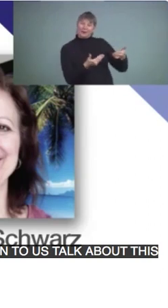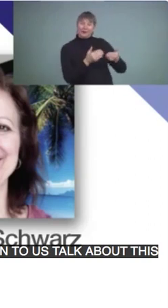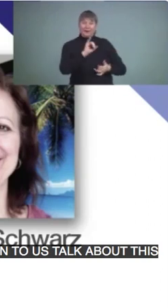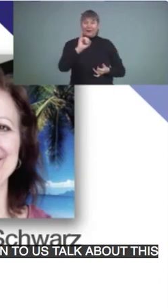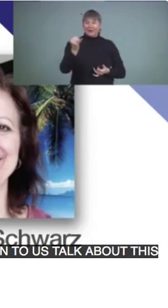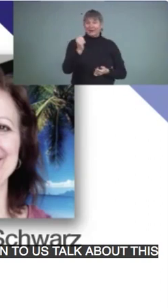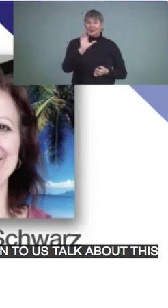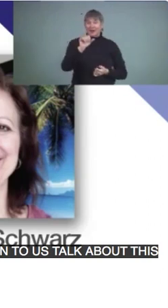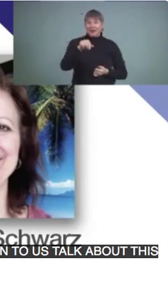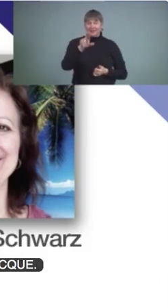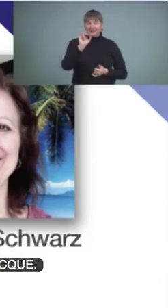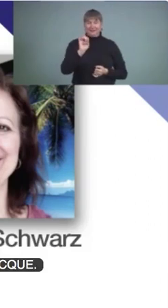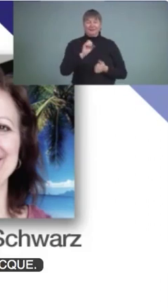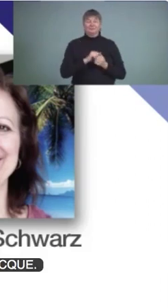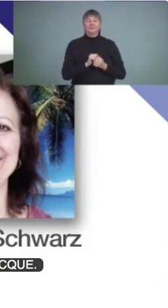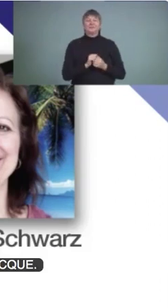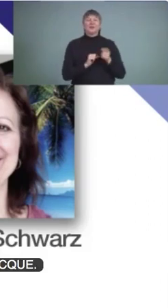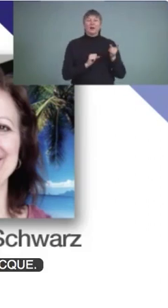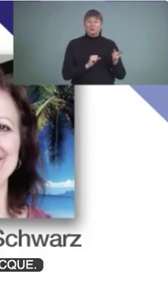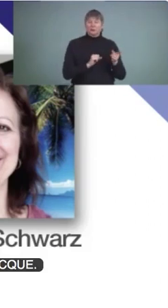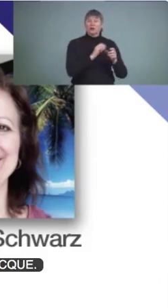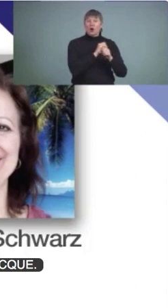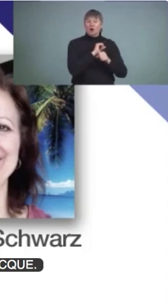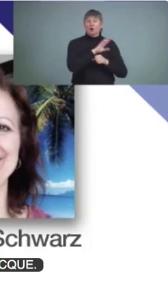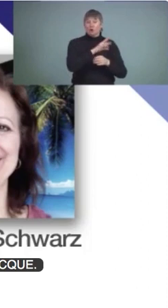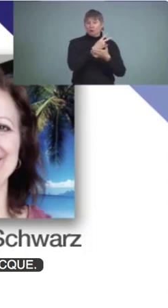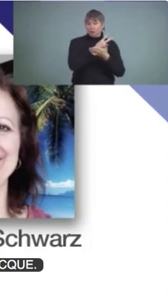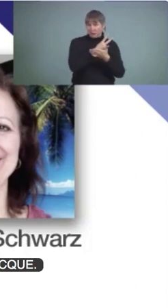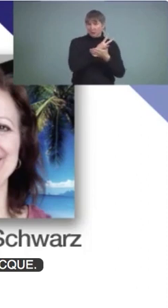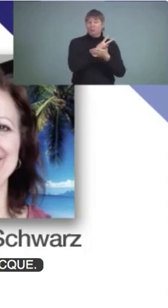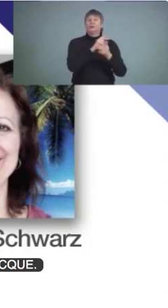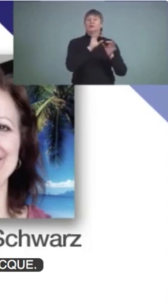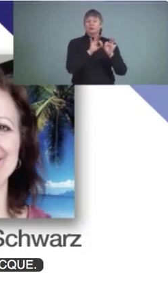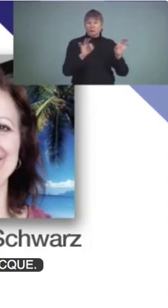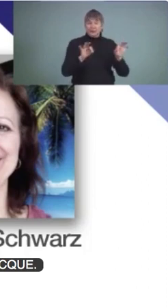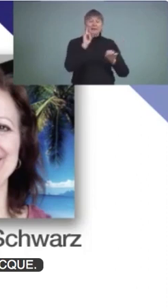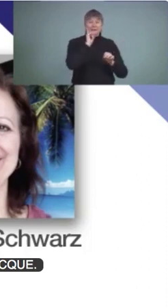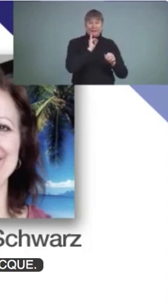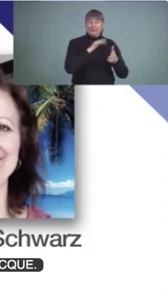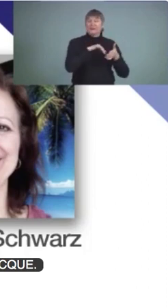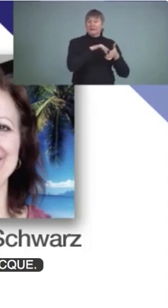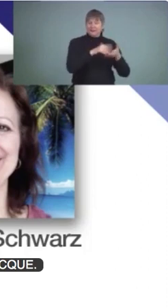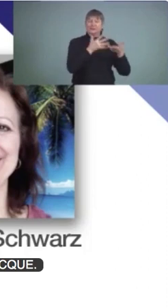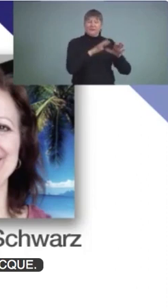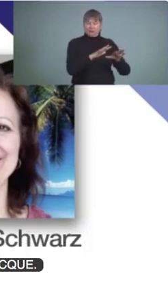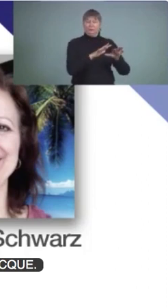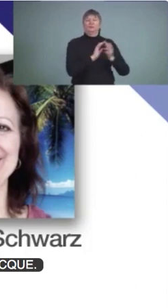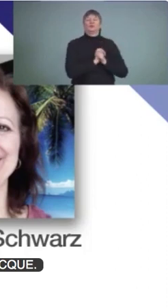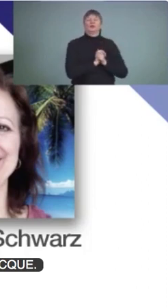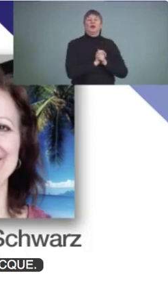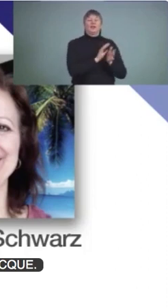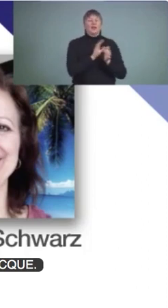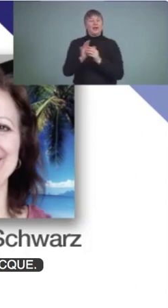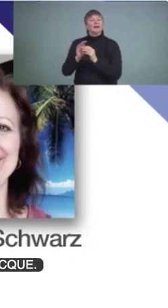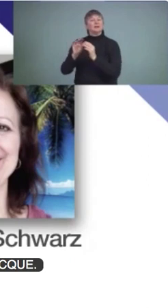Jackie. After receiving her graduate degree in deafness studies, Jackie Dolan pursued a teaching position